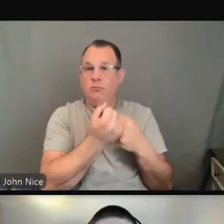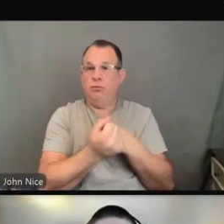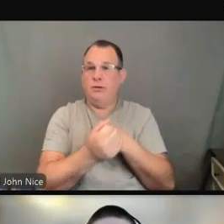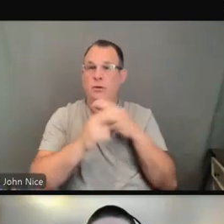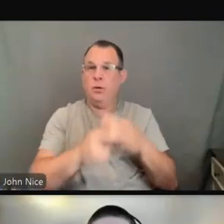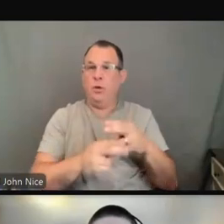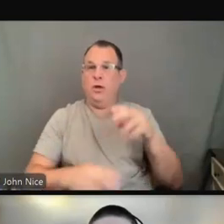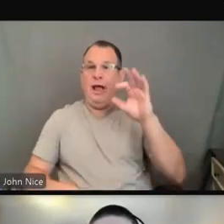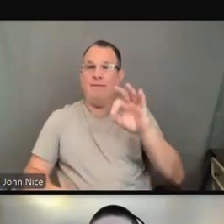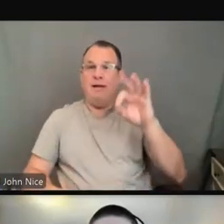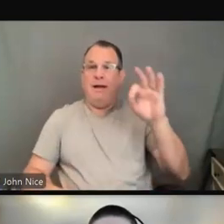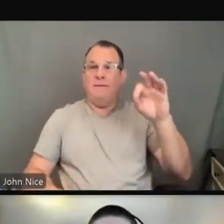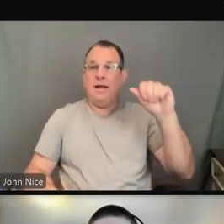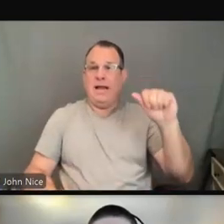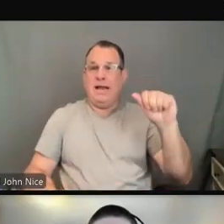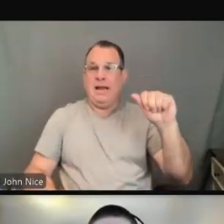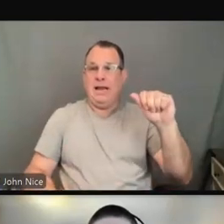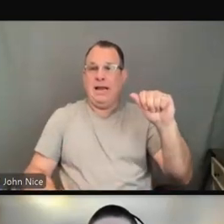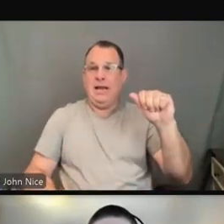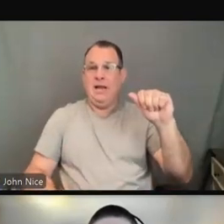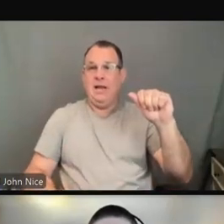that are conducted by the federal government.